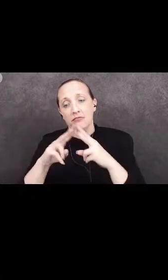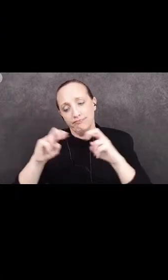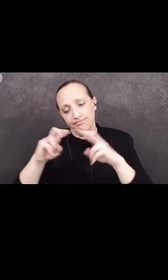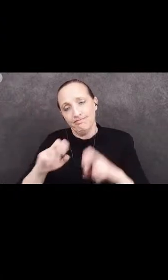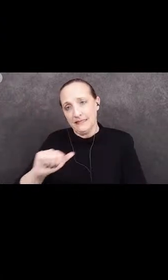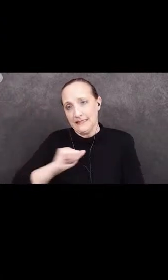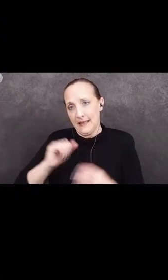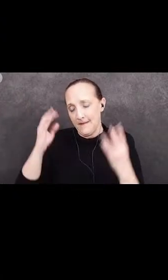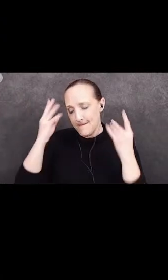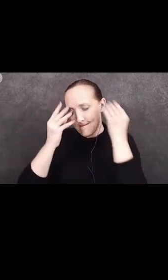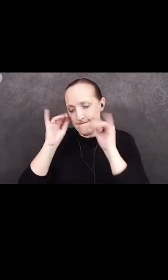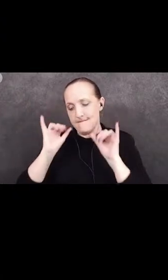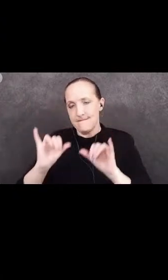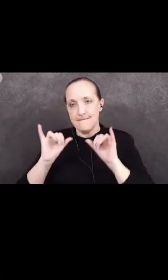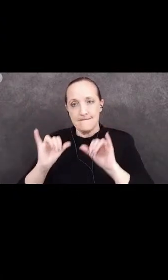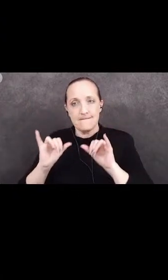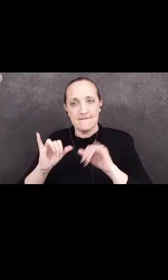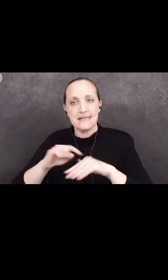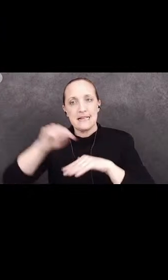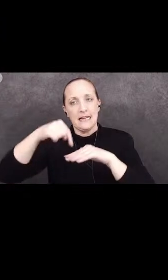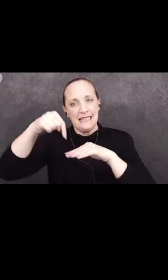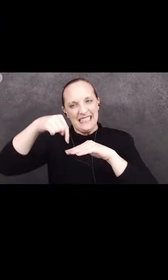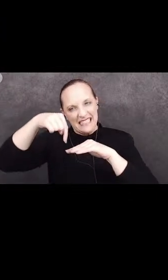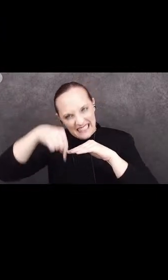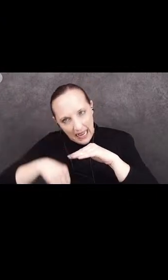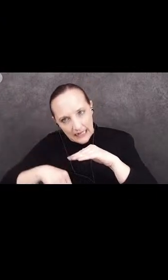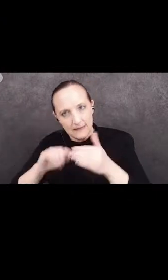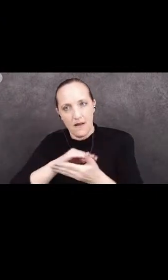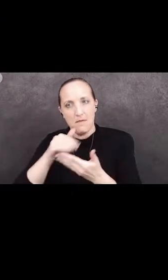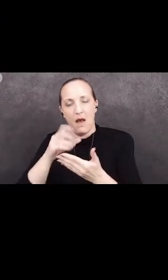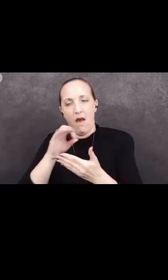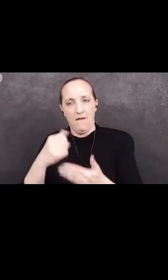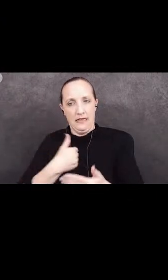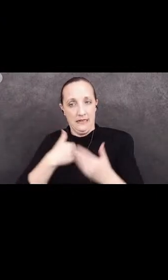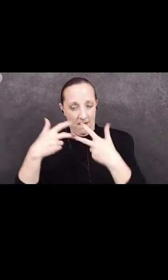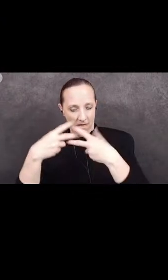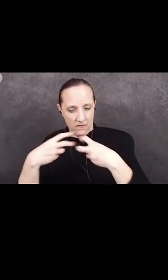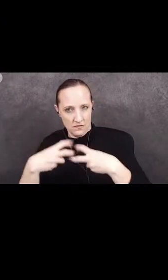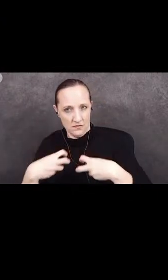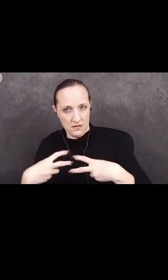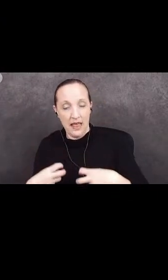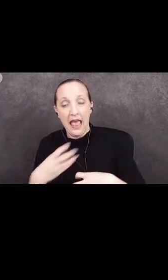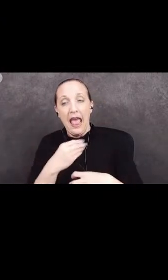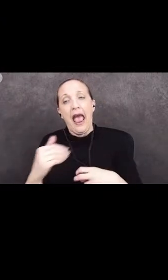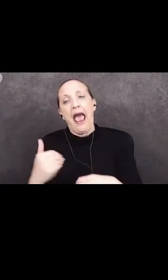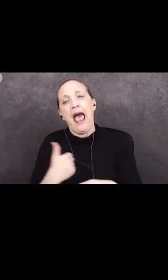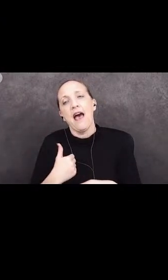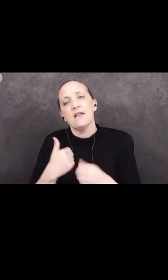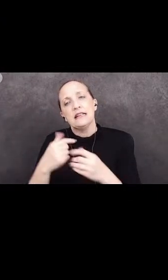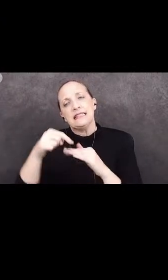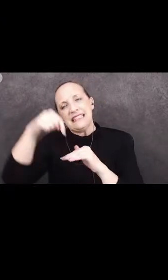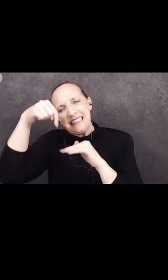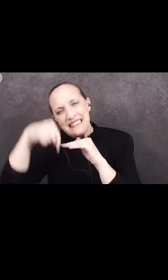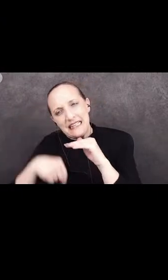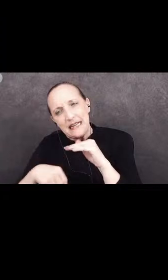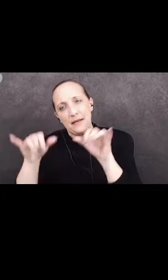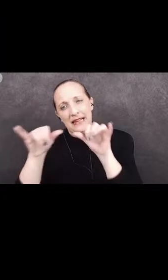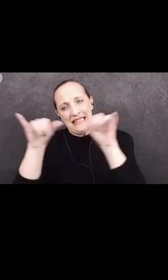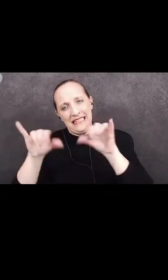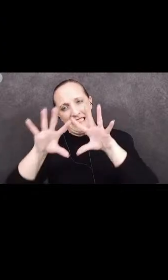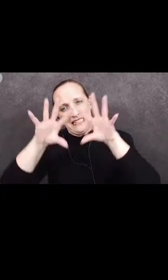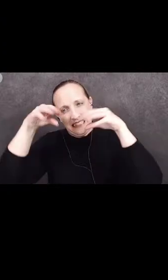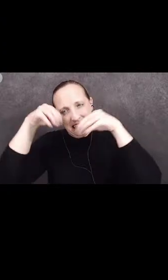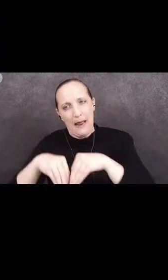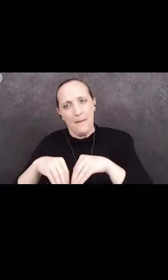an extensive amount of self-reflection, and how to create deep systemic change that works for all